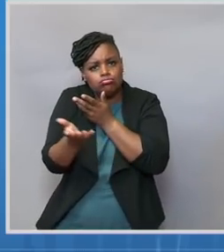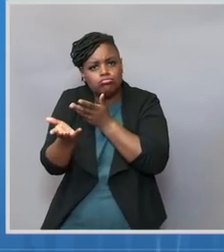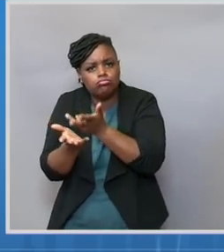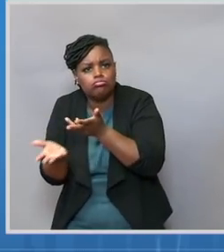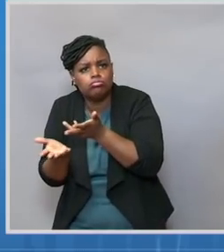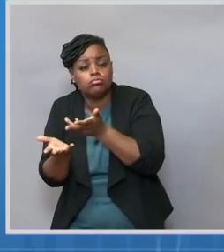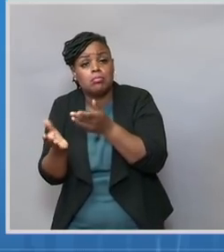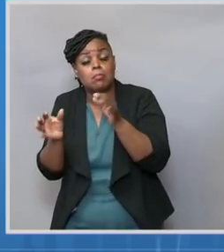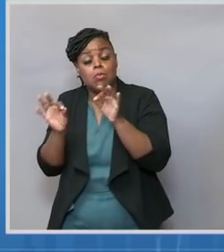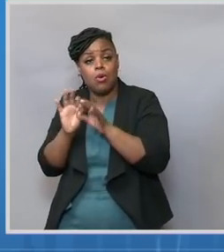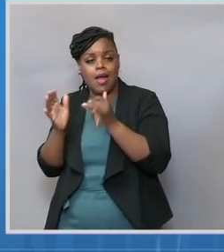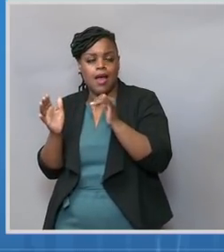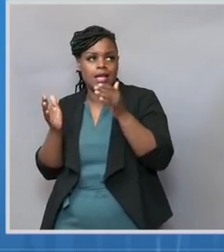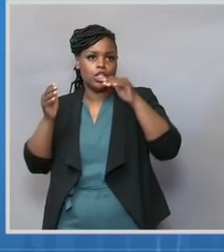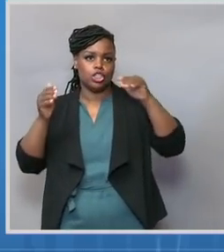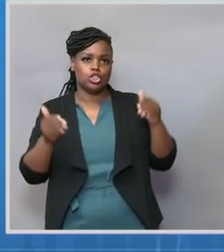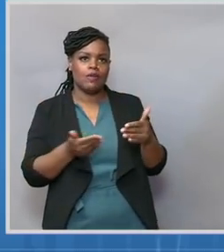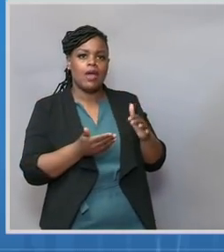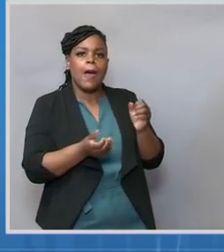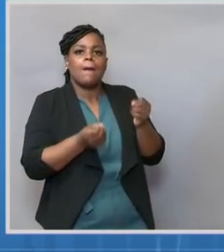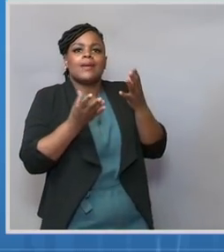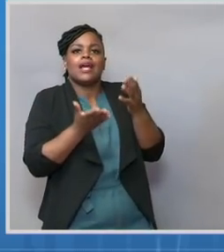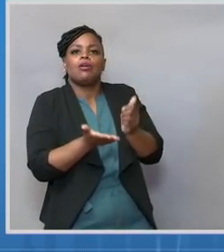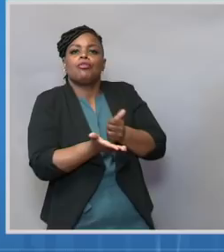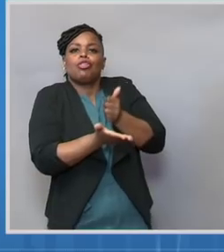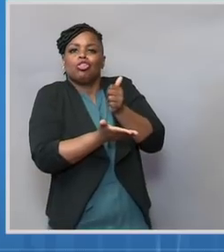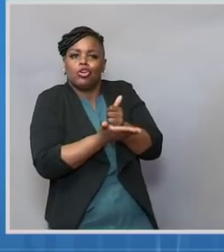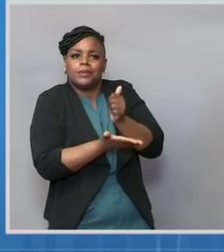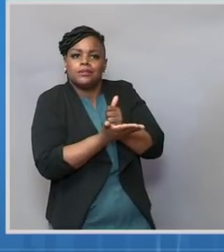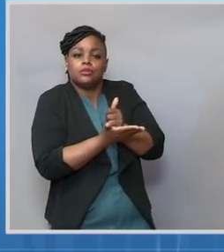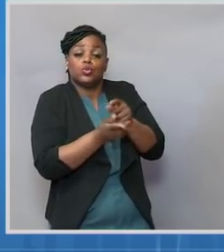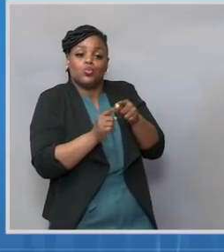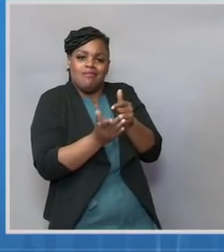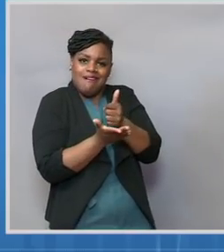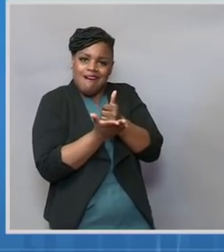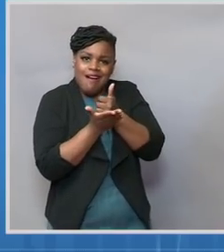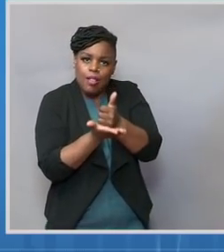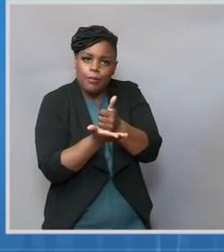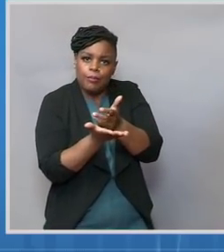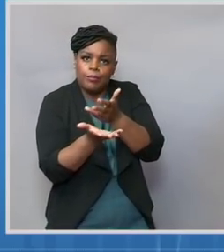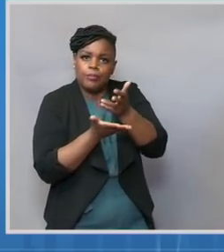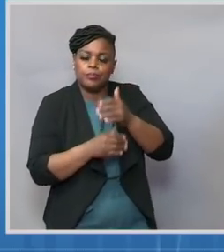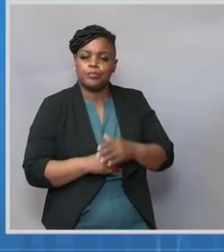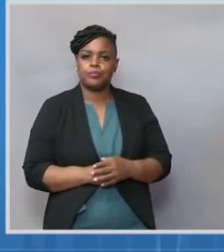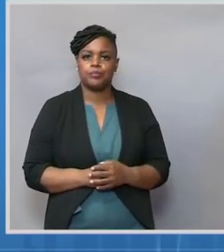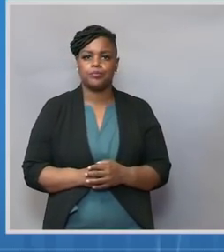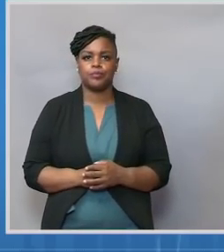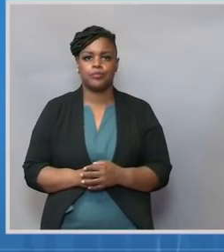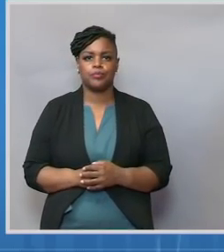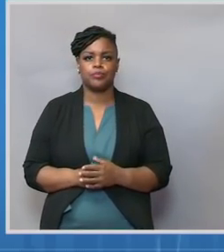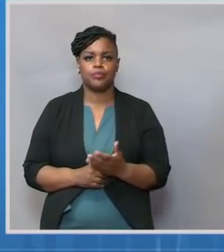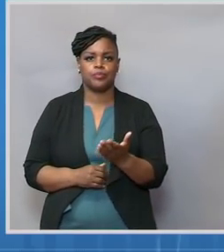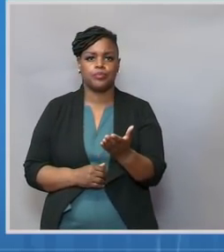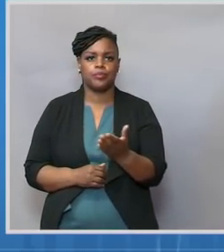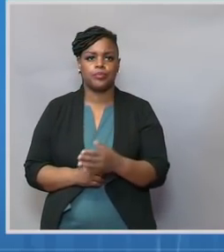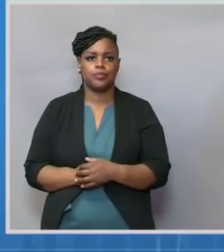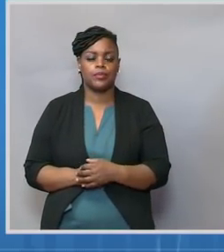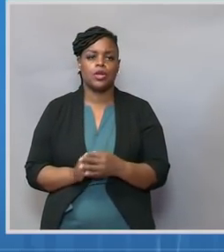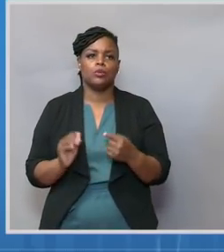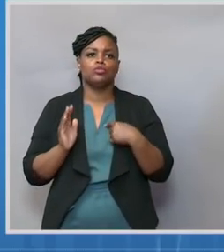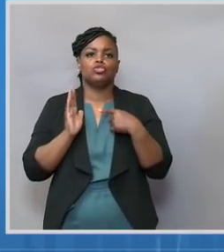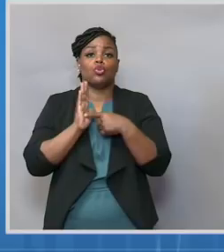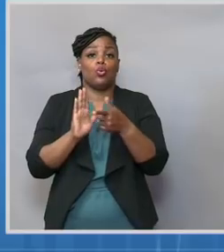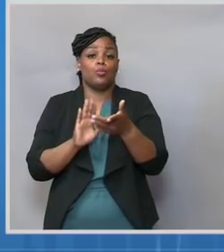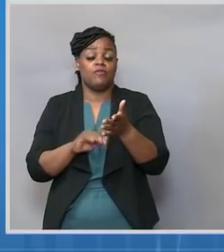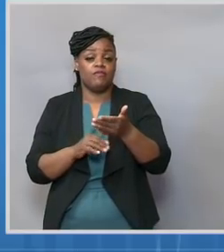therapies into the care of individuals. Next slide. I showed this at a previous briefing when you talk about